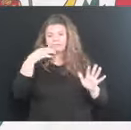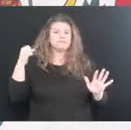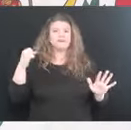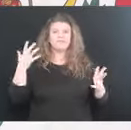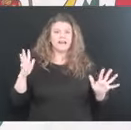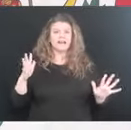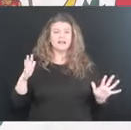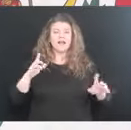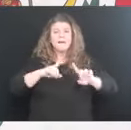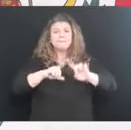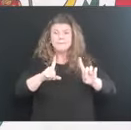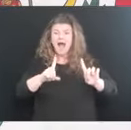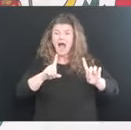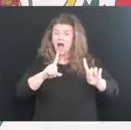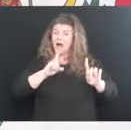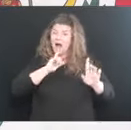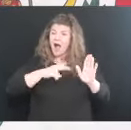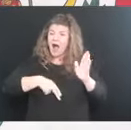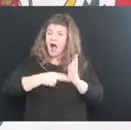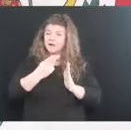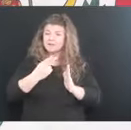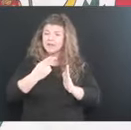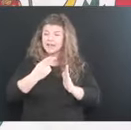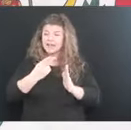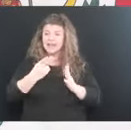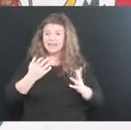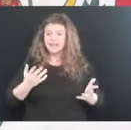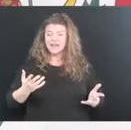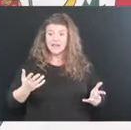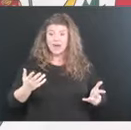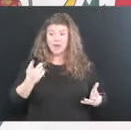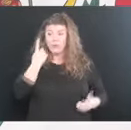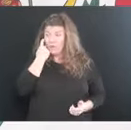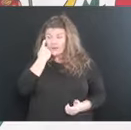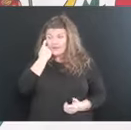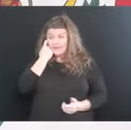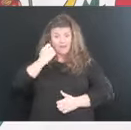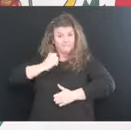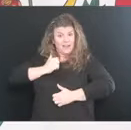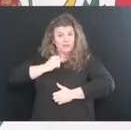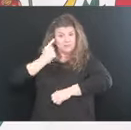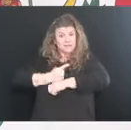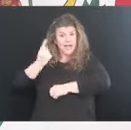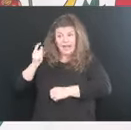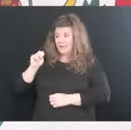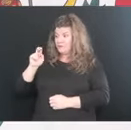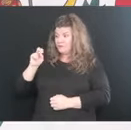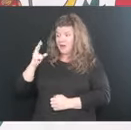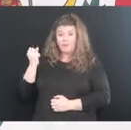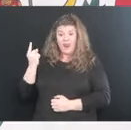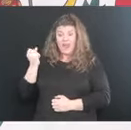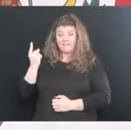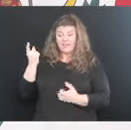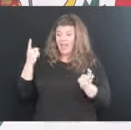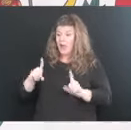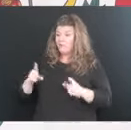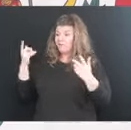really when it really boils right down to it, just celebrated Veterans Day and we seem to just go on. Do we not?